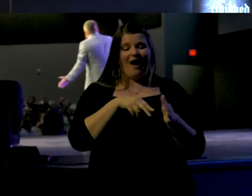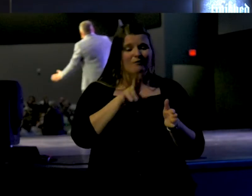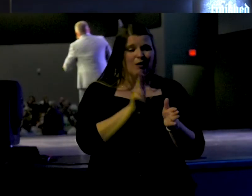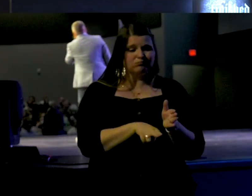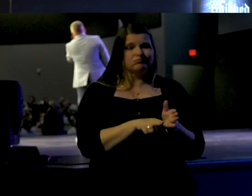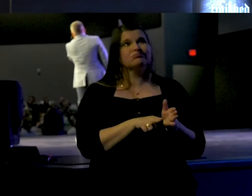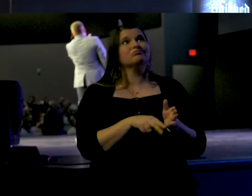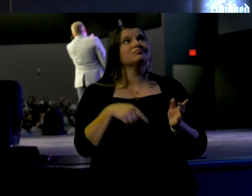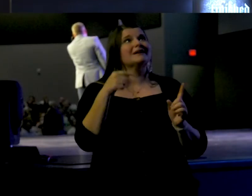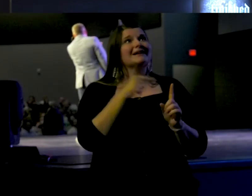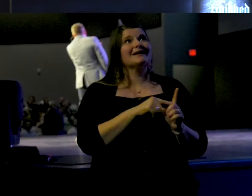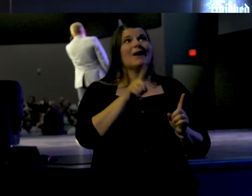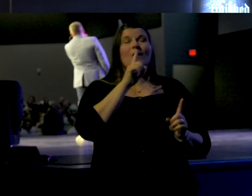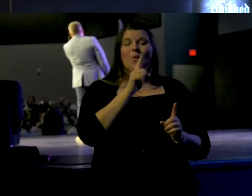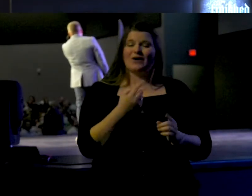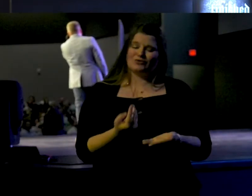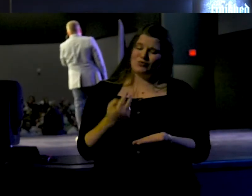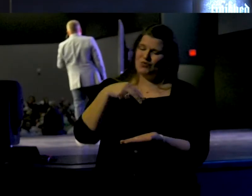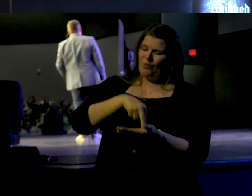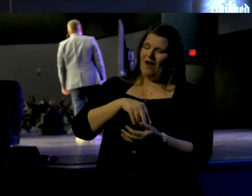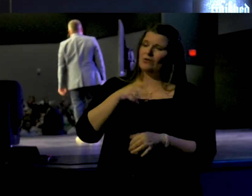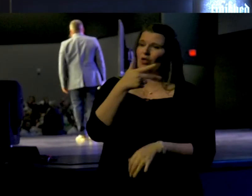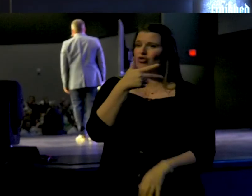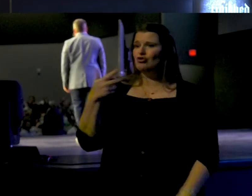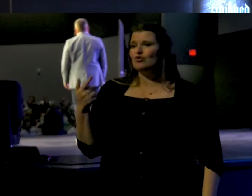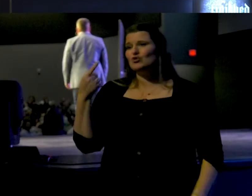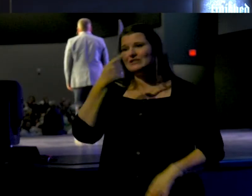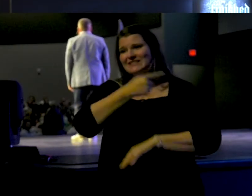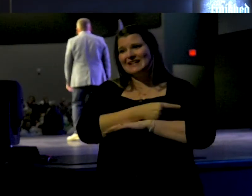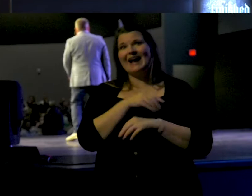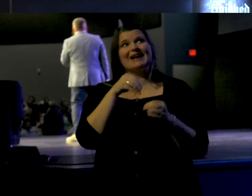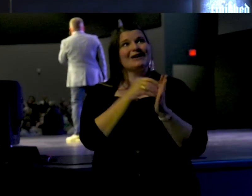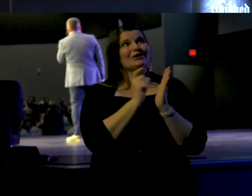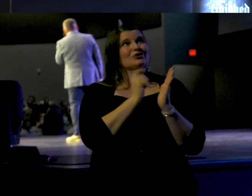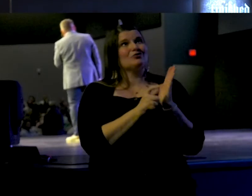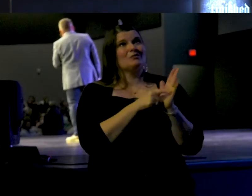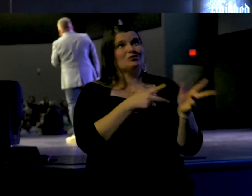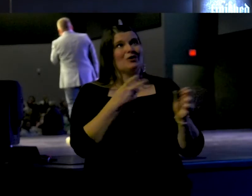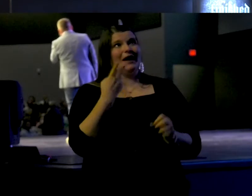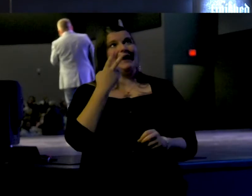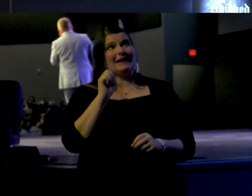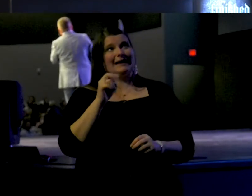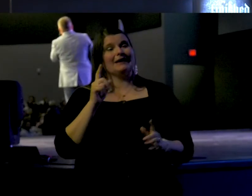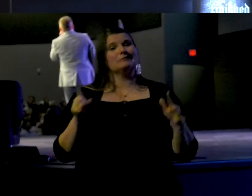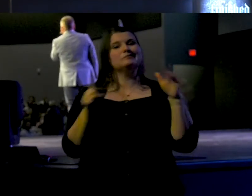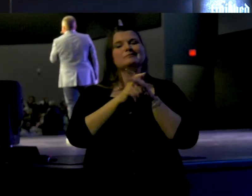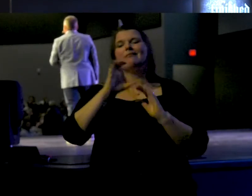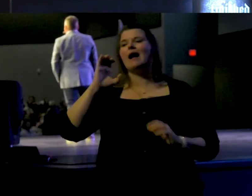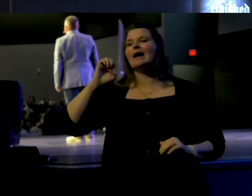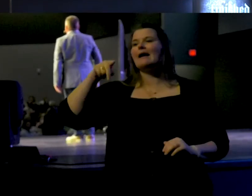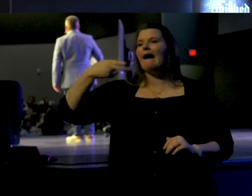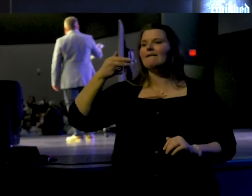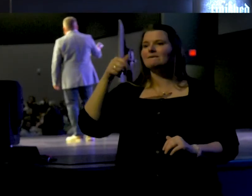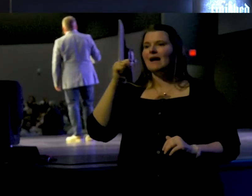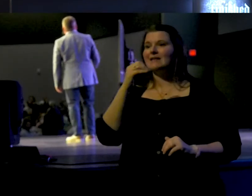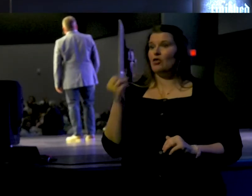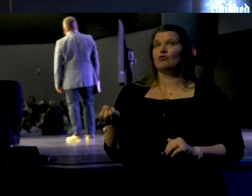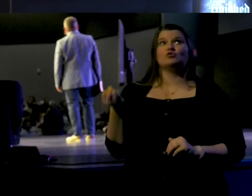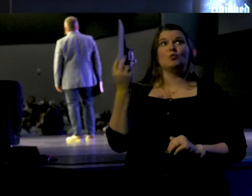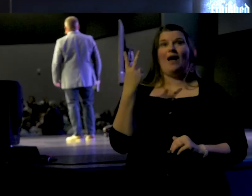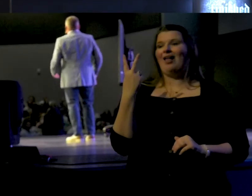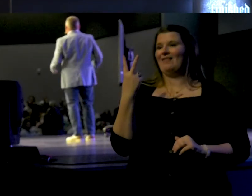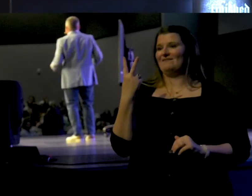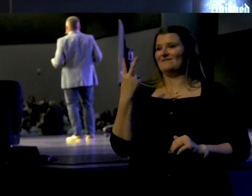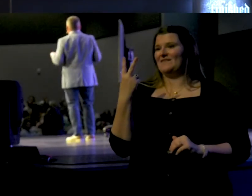buried. That he was raised on the third day in accordance of the scriptures. And that he appeared to Cephas and to the twelve. That's another